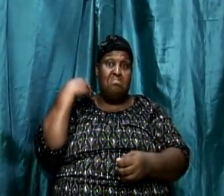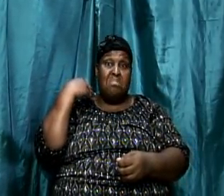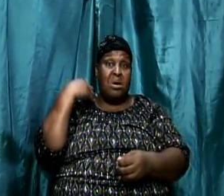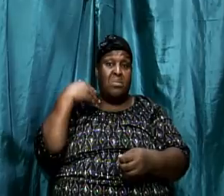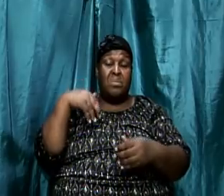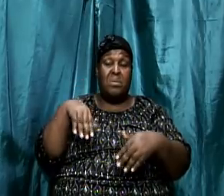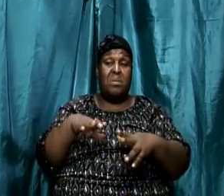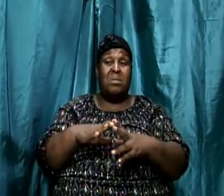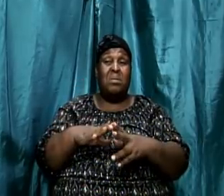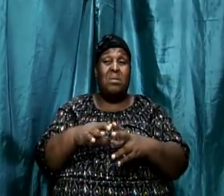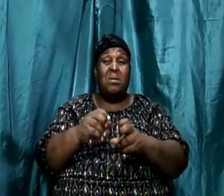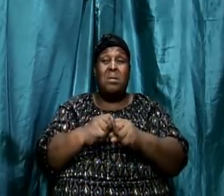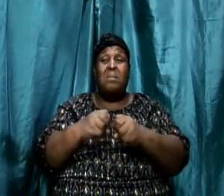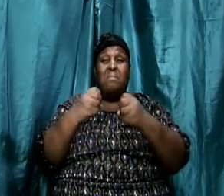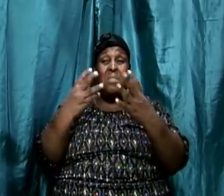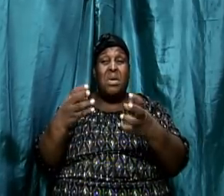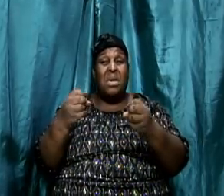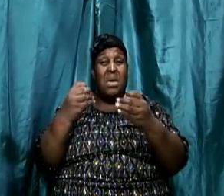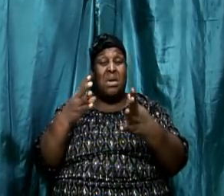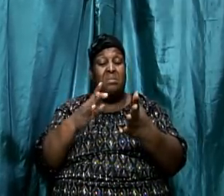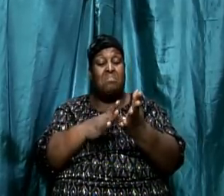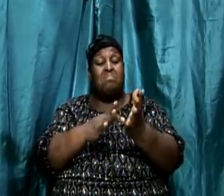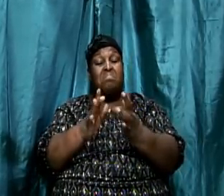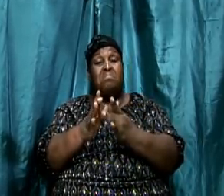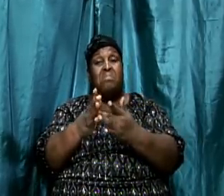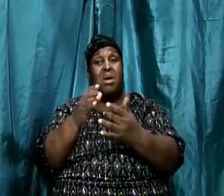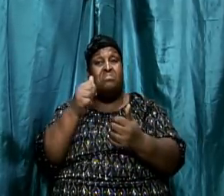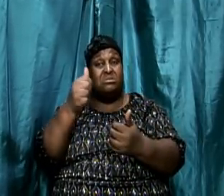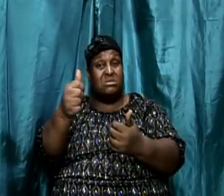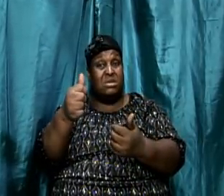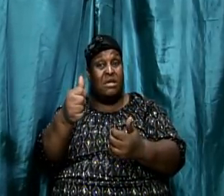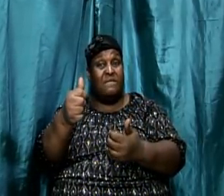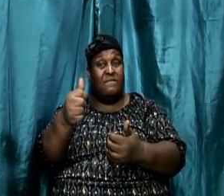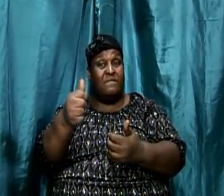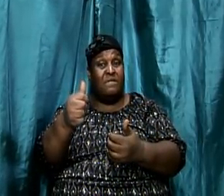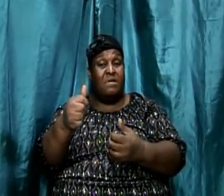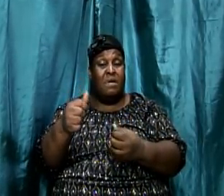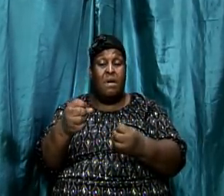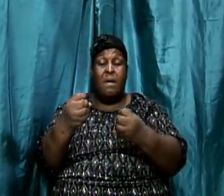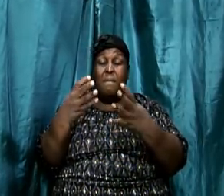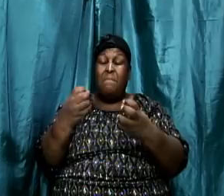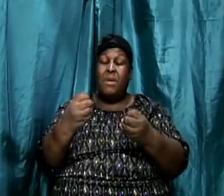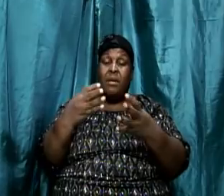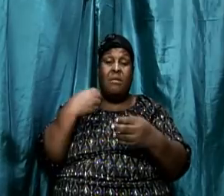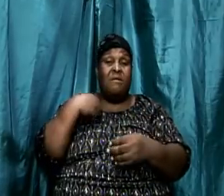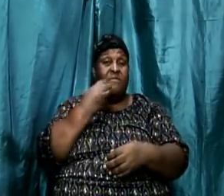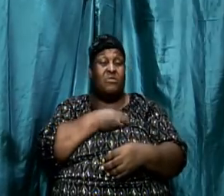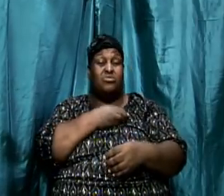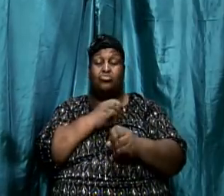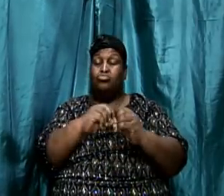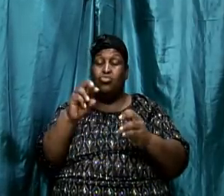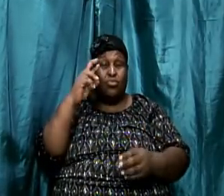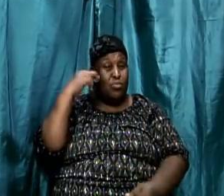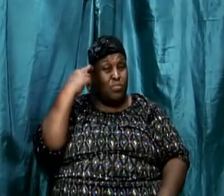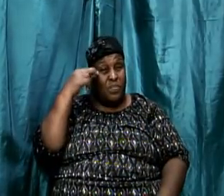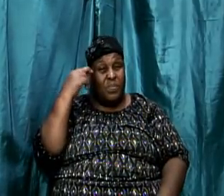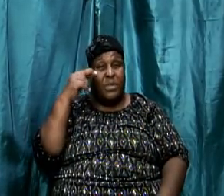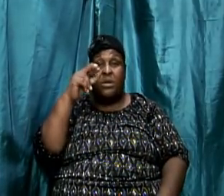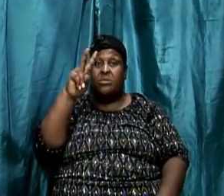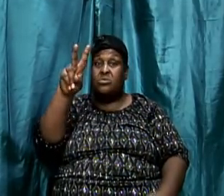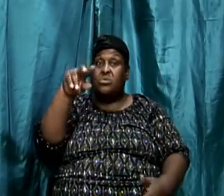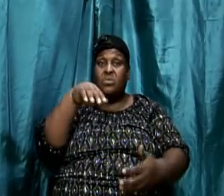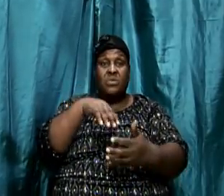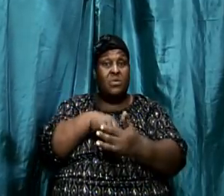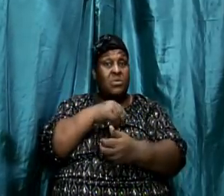One, the background has to do with the Bible itself. A lot of us don't realize but we are like 2,000